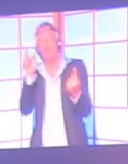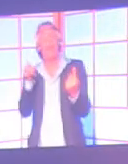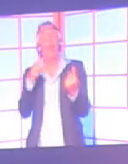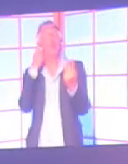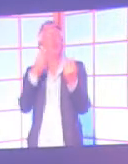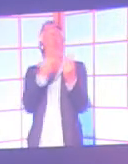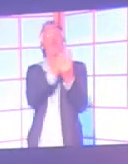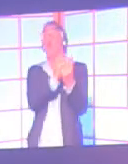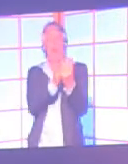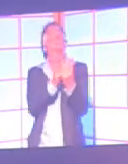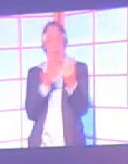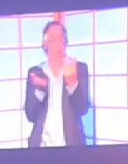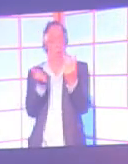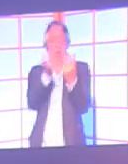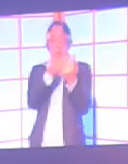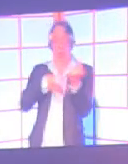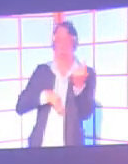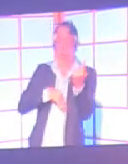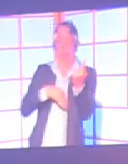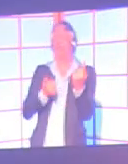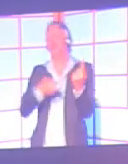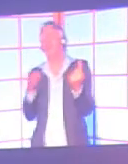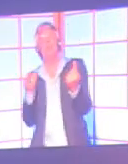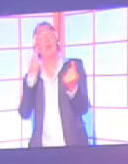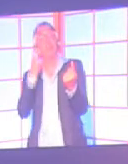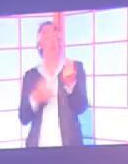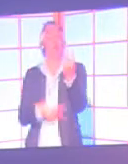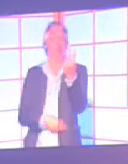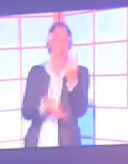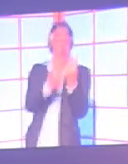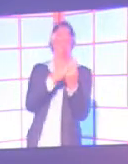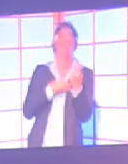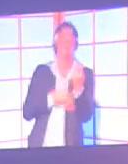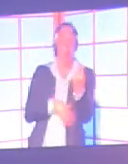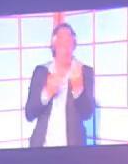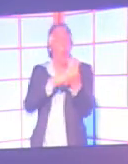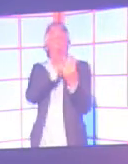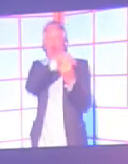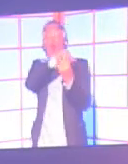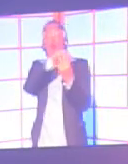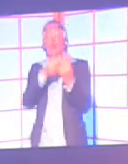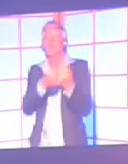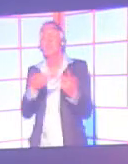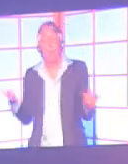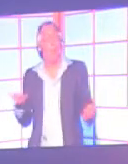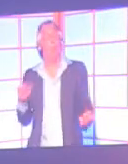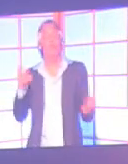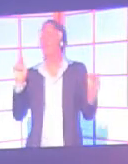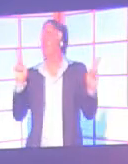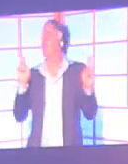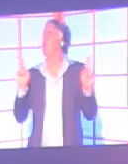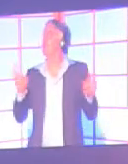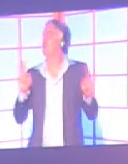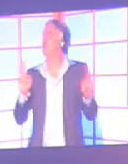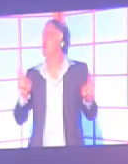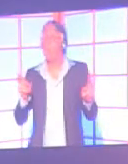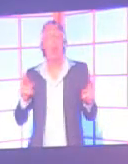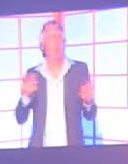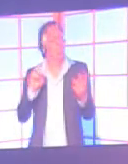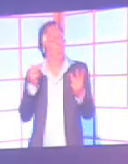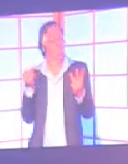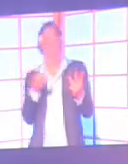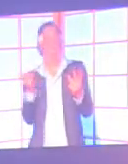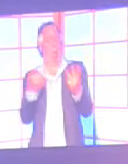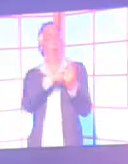of one type don't function at all. Anomalous trichromacy is where all cones work, but one type doesn't function properly.